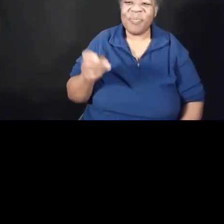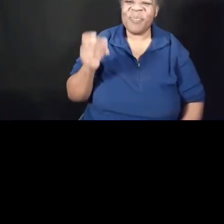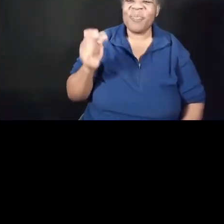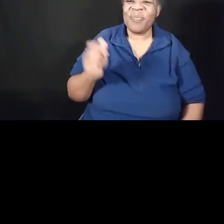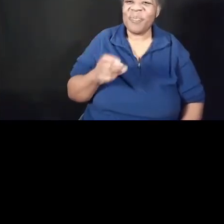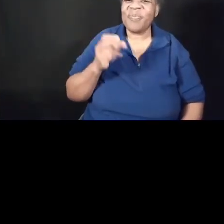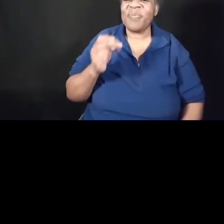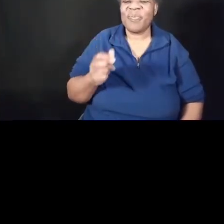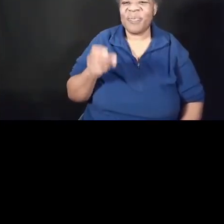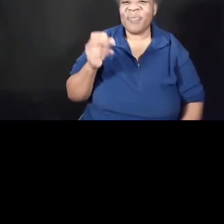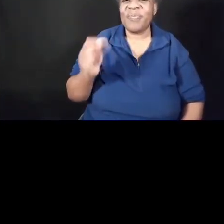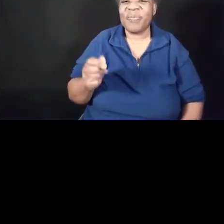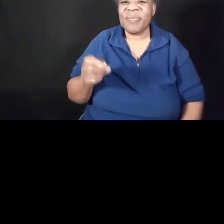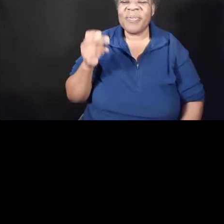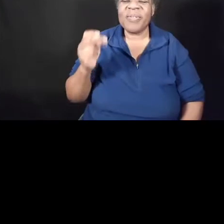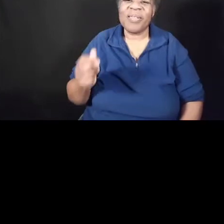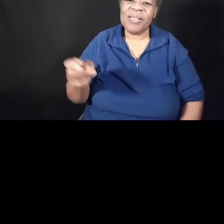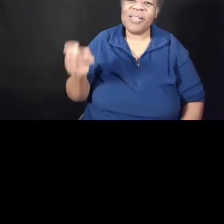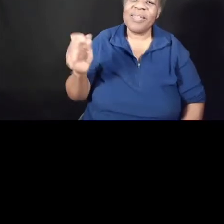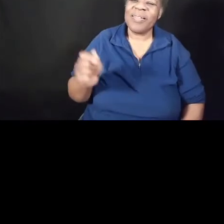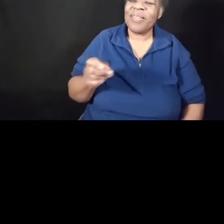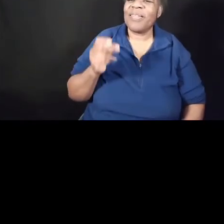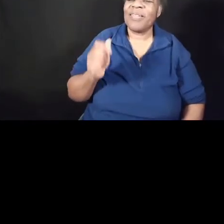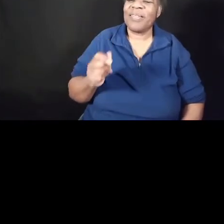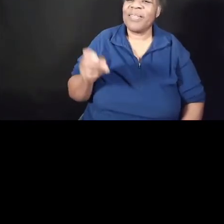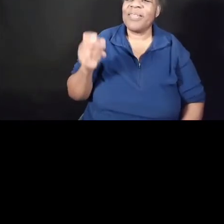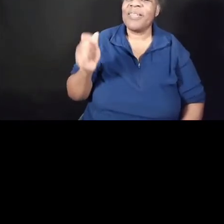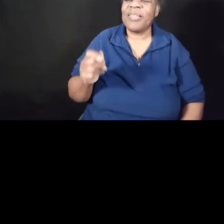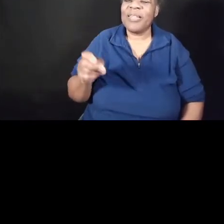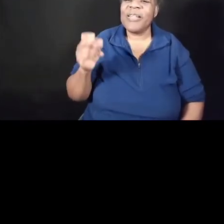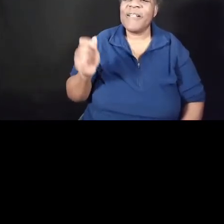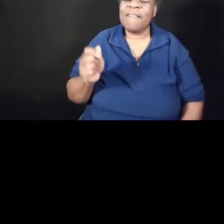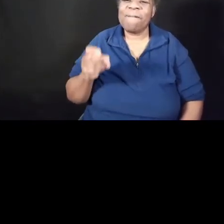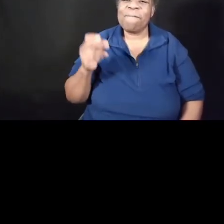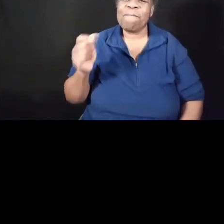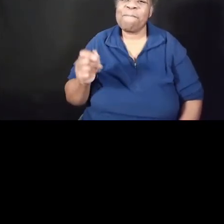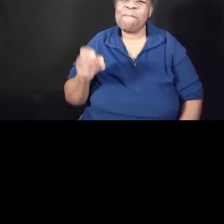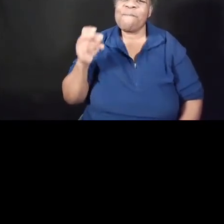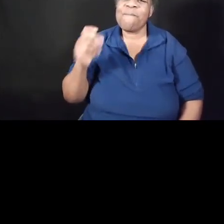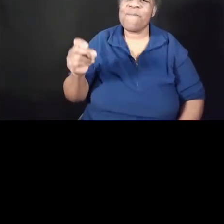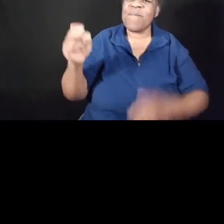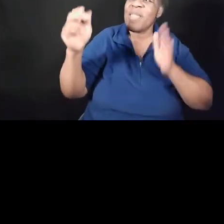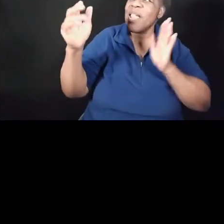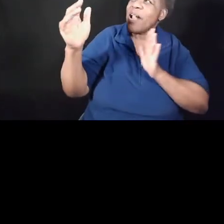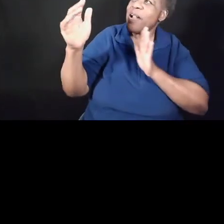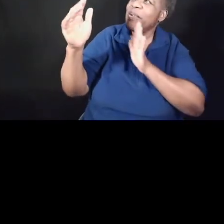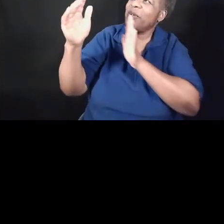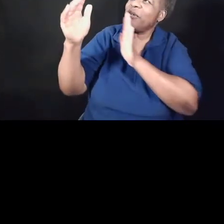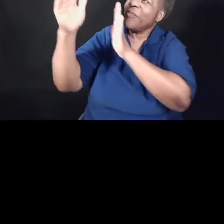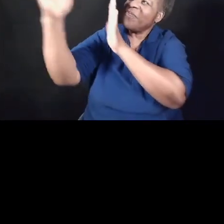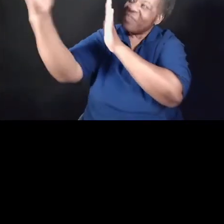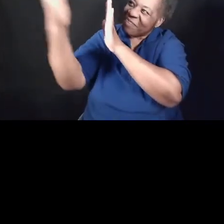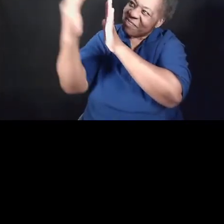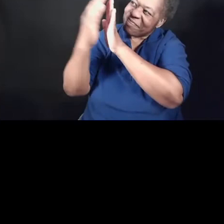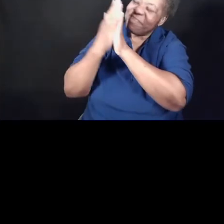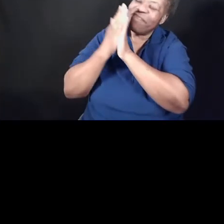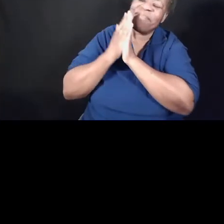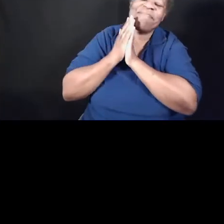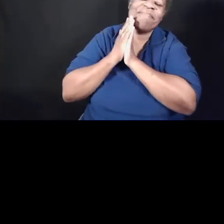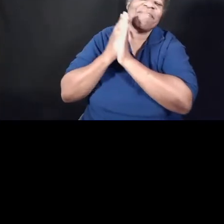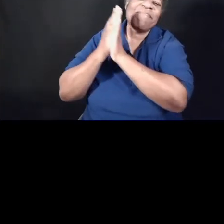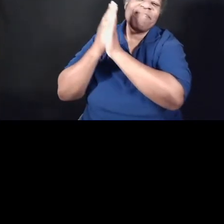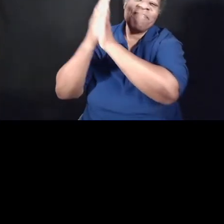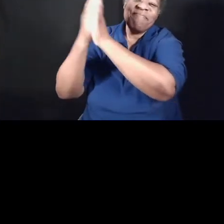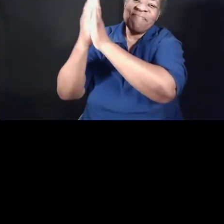Amen. Amen. Bye-bye. Amen. Bye. belong to me, Lord.